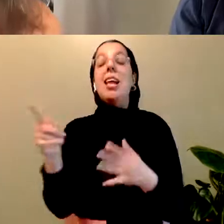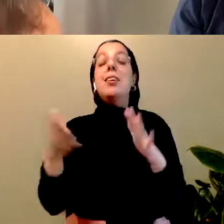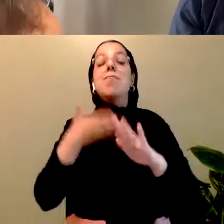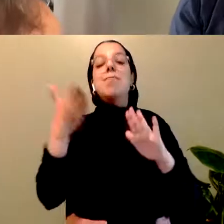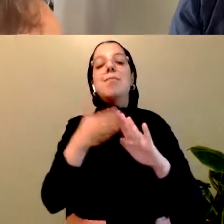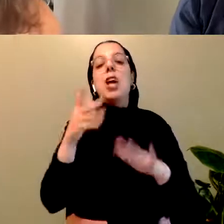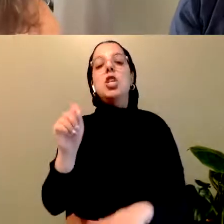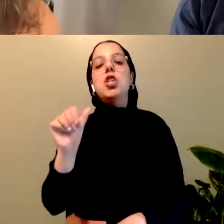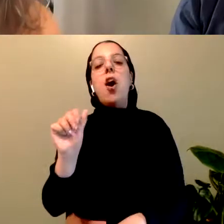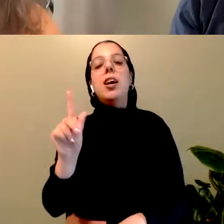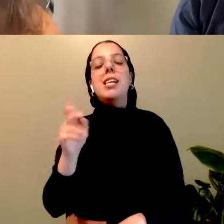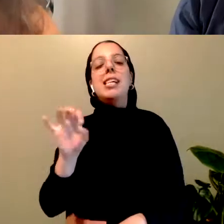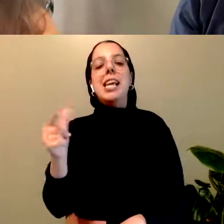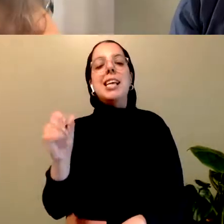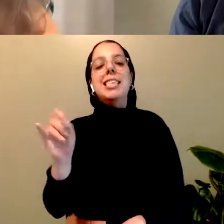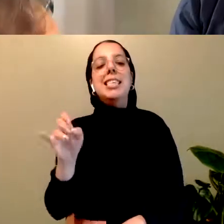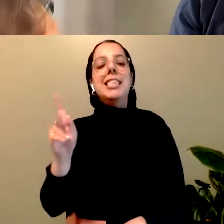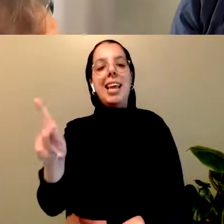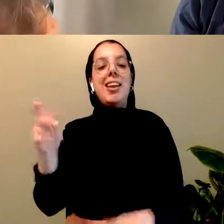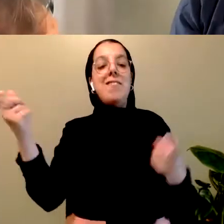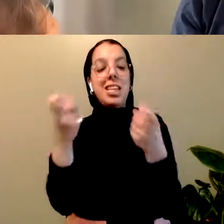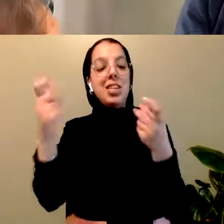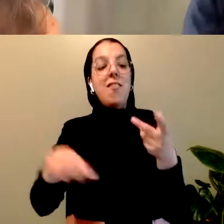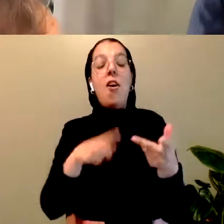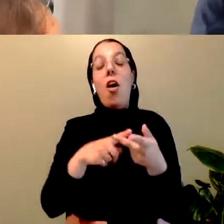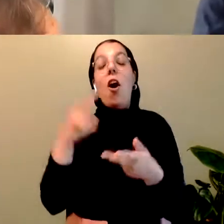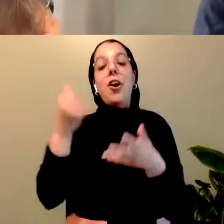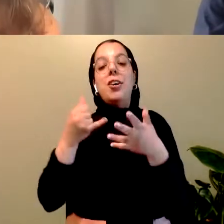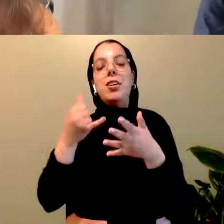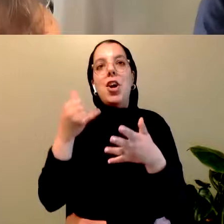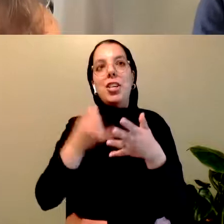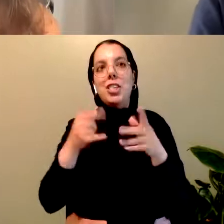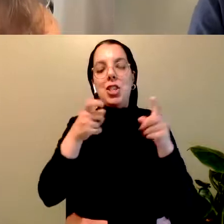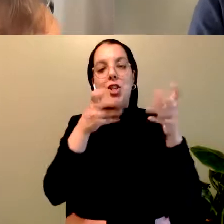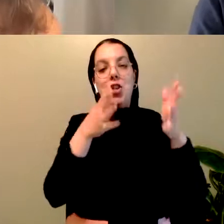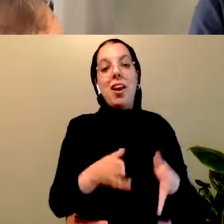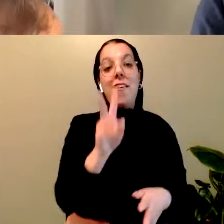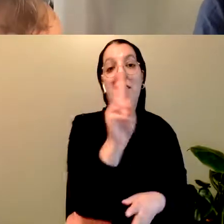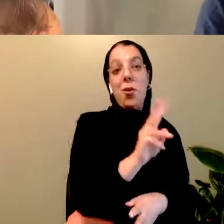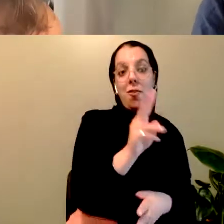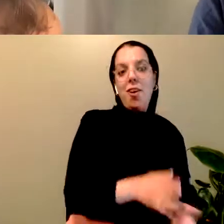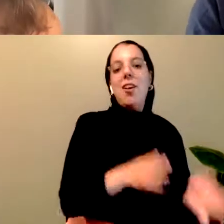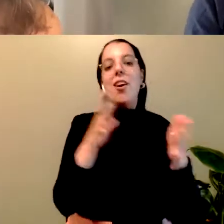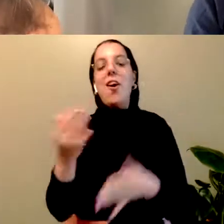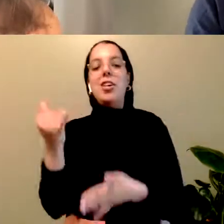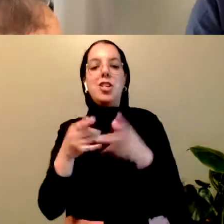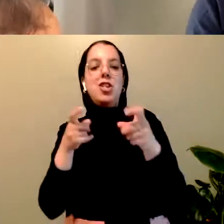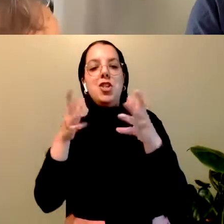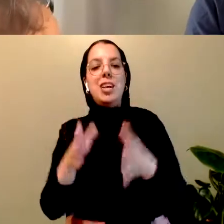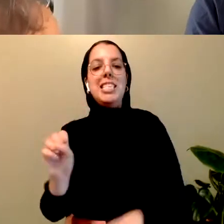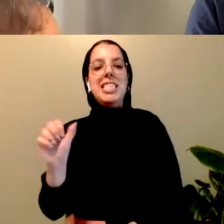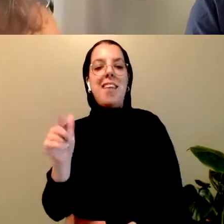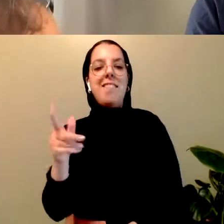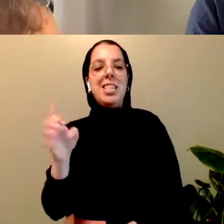resident at the Vancouver Playhouse and as artistic director of the Savage Society in Vancouver, as a documentary producer,